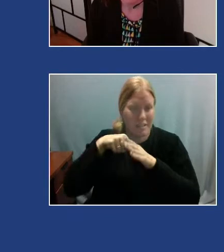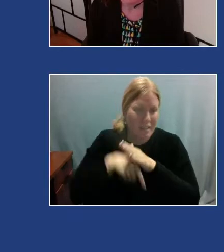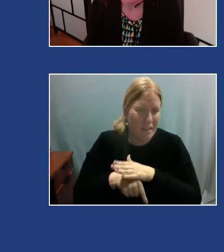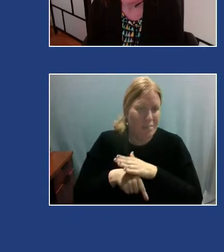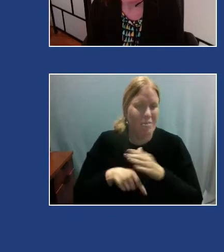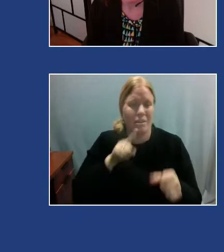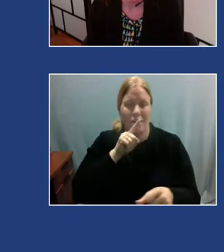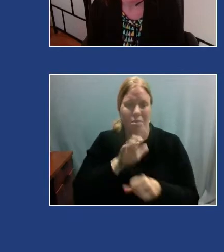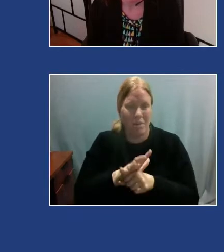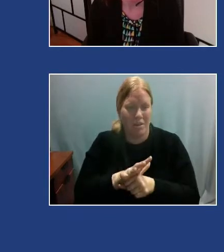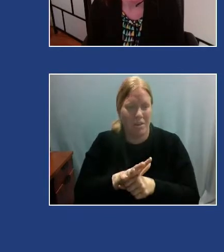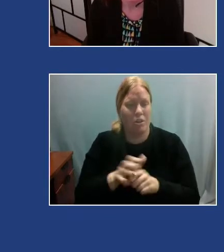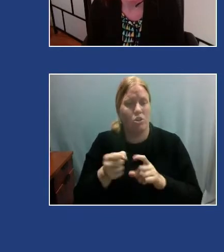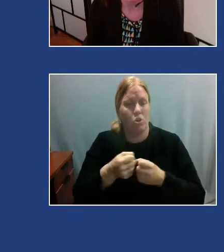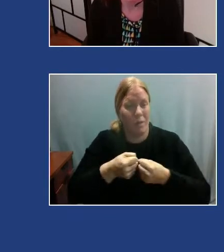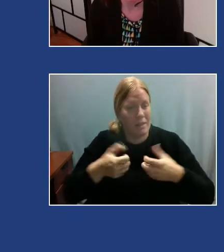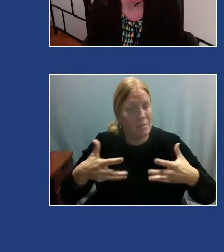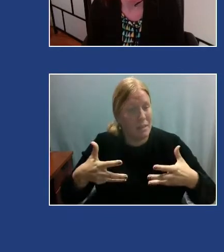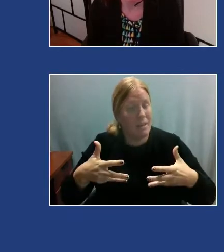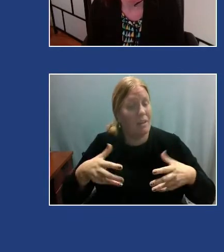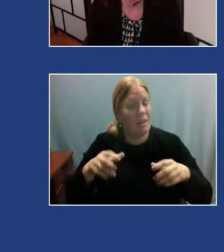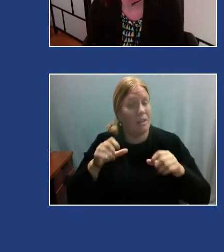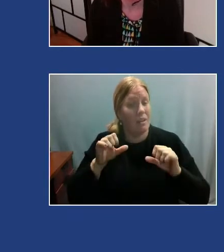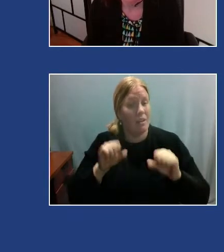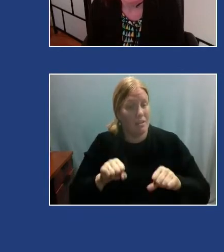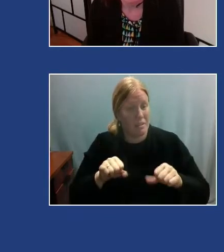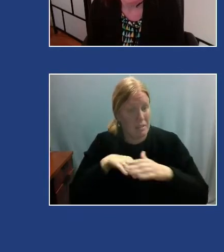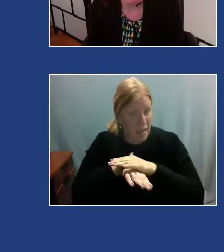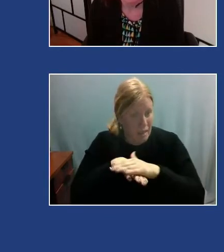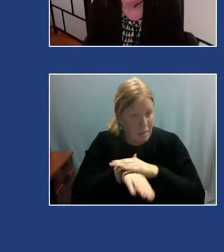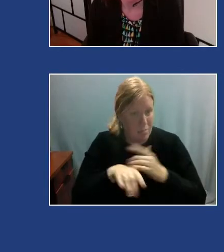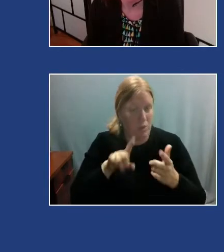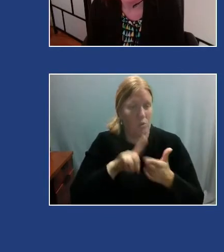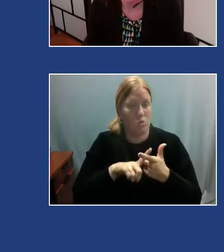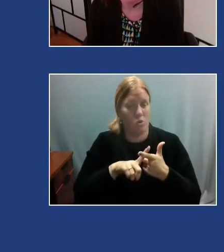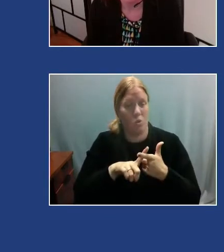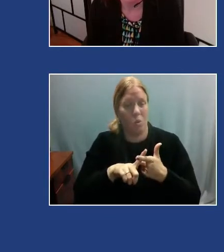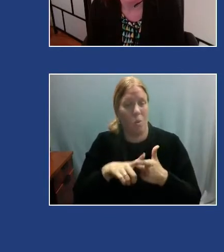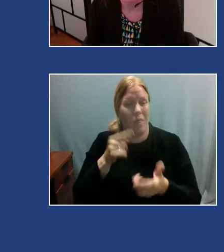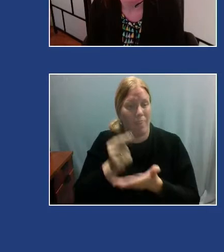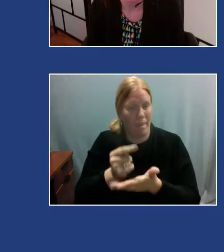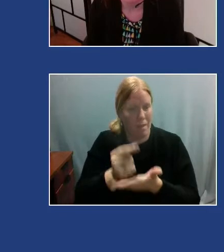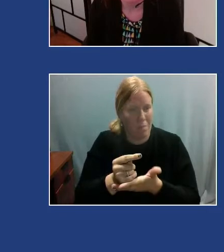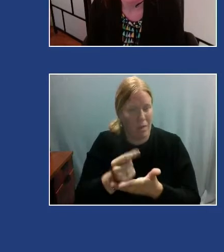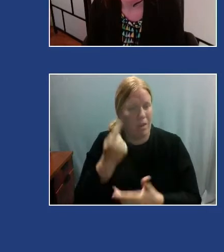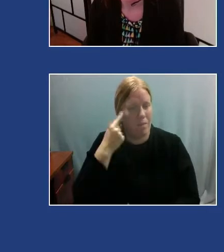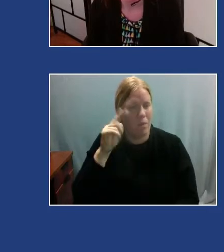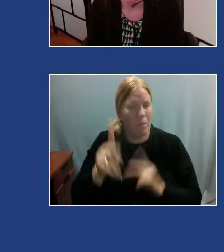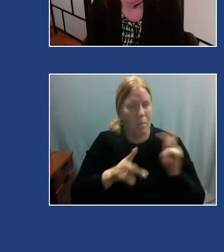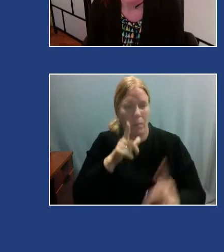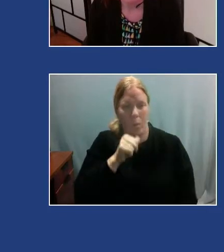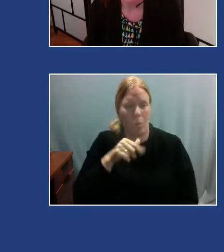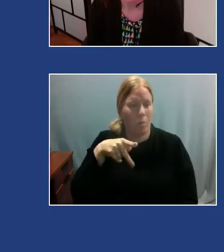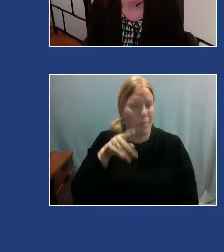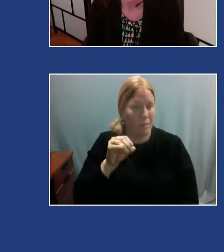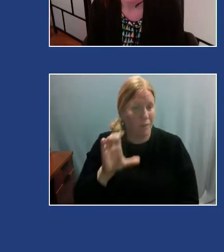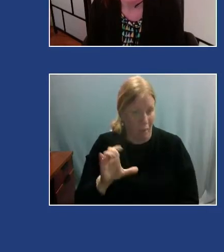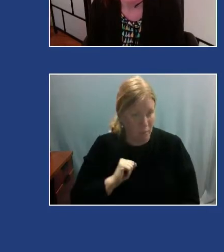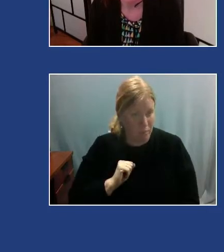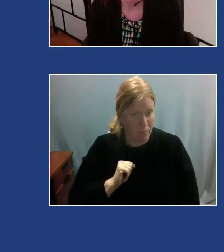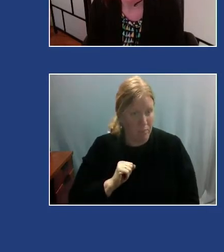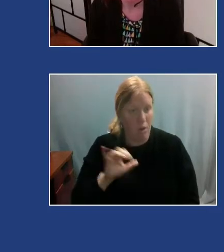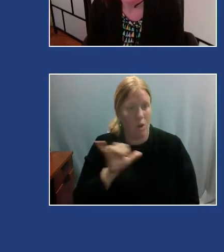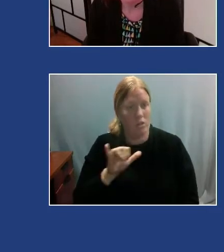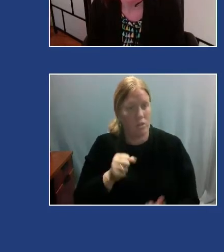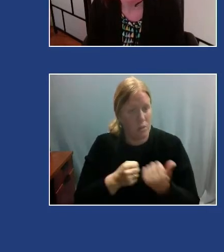expanding the accessibility of dialectical behavior therapy with clients who are Black, Indigenous, and or people of color, and also in supporting Black